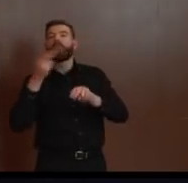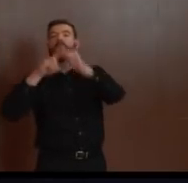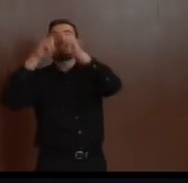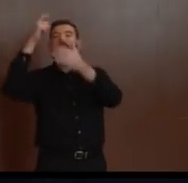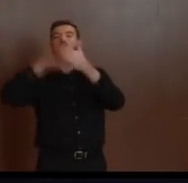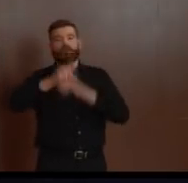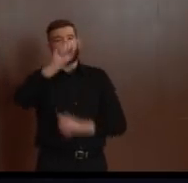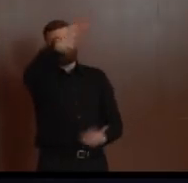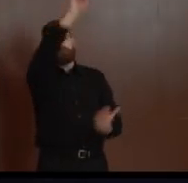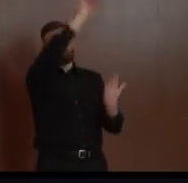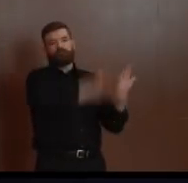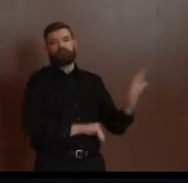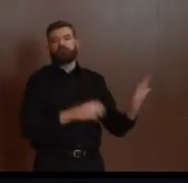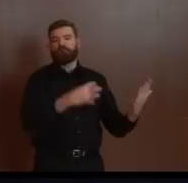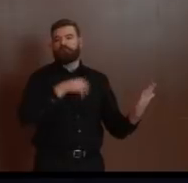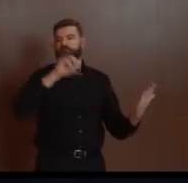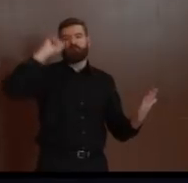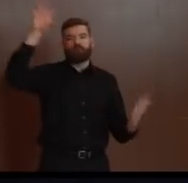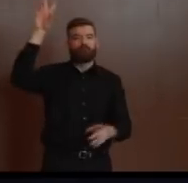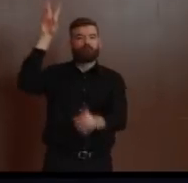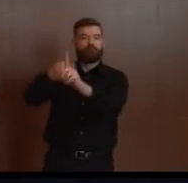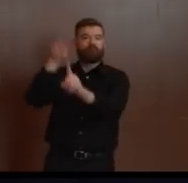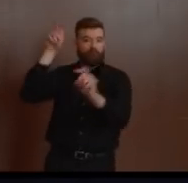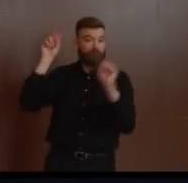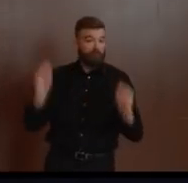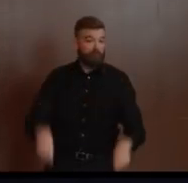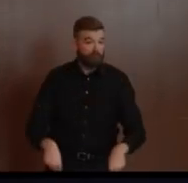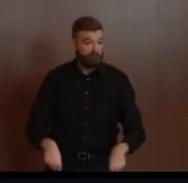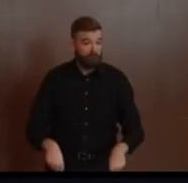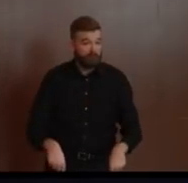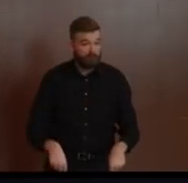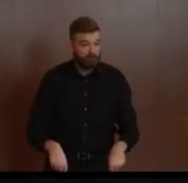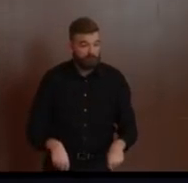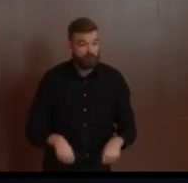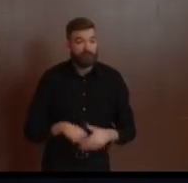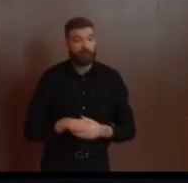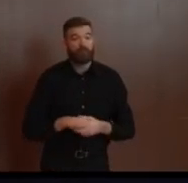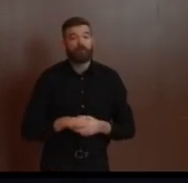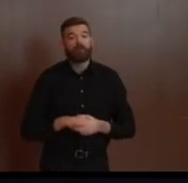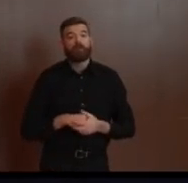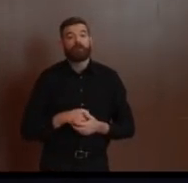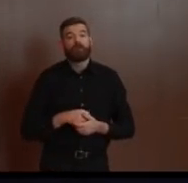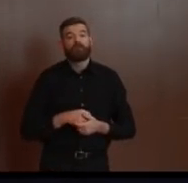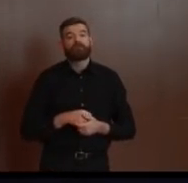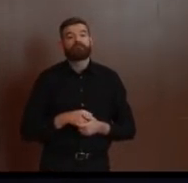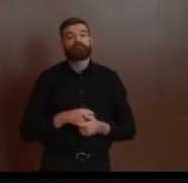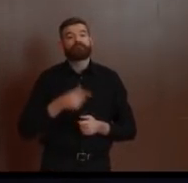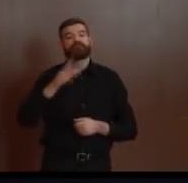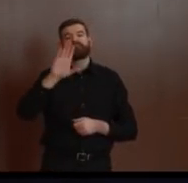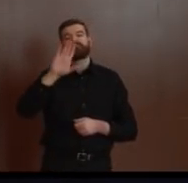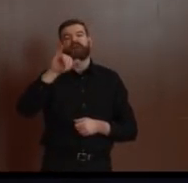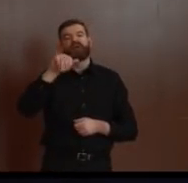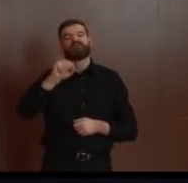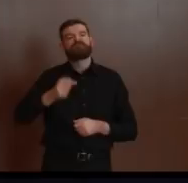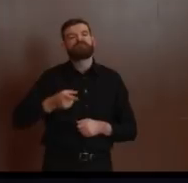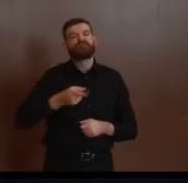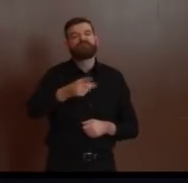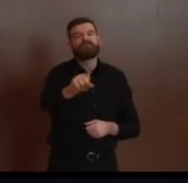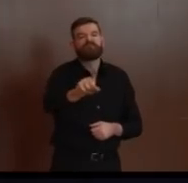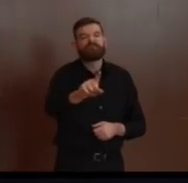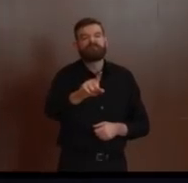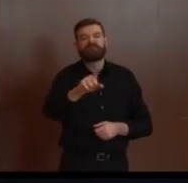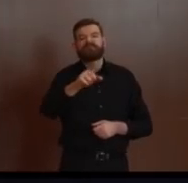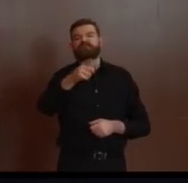do. This should go without saying, but unfortunately, it bears repeating right now. COVID-19 is no